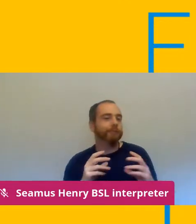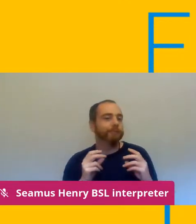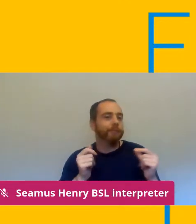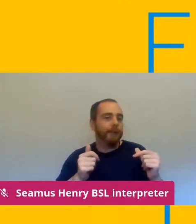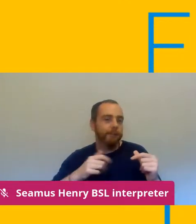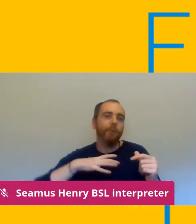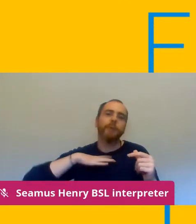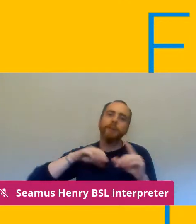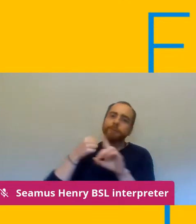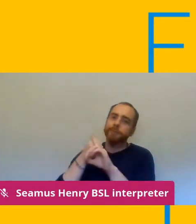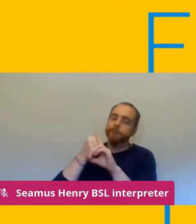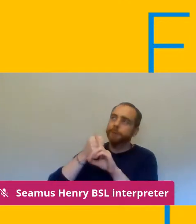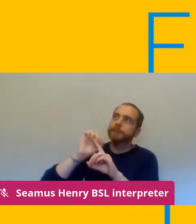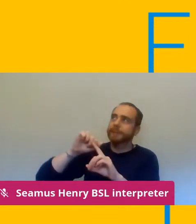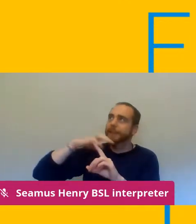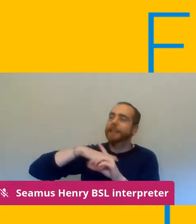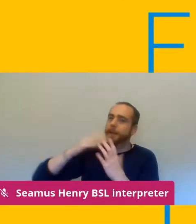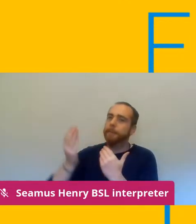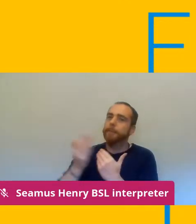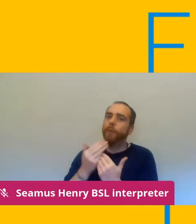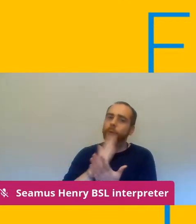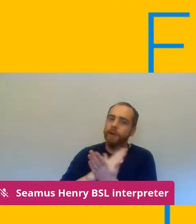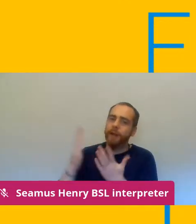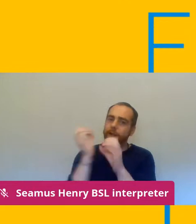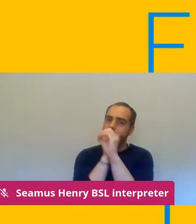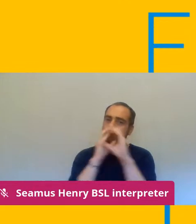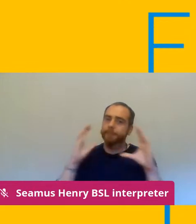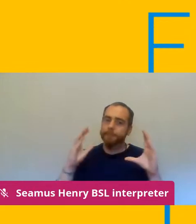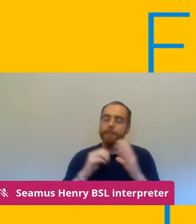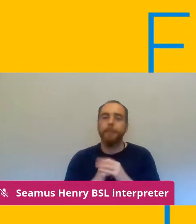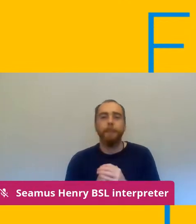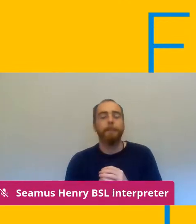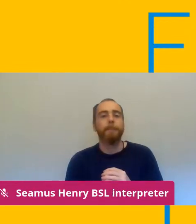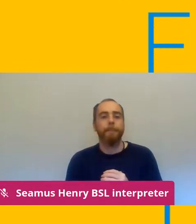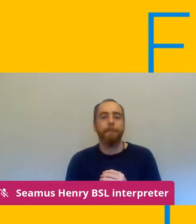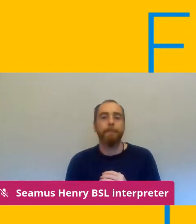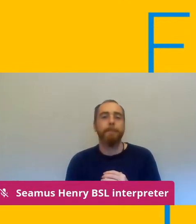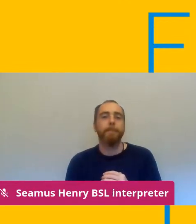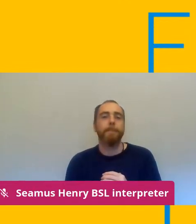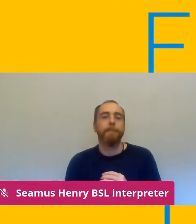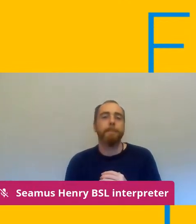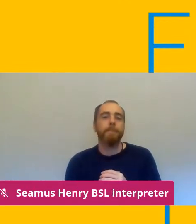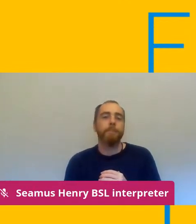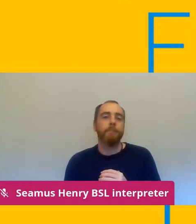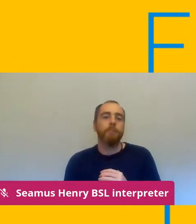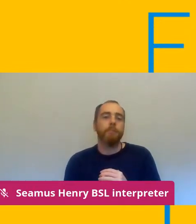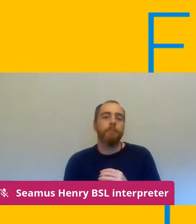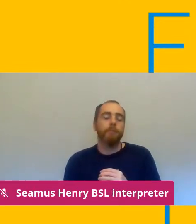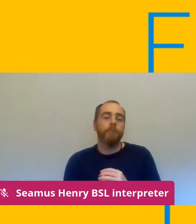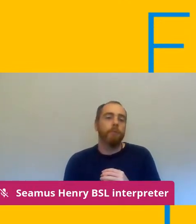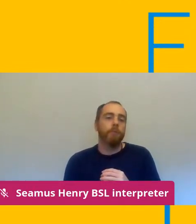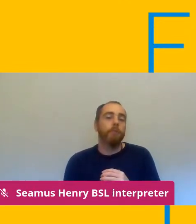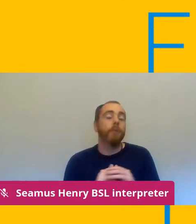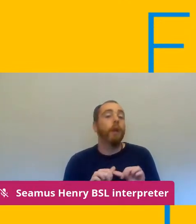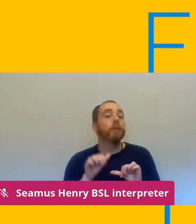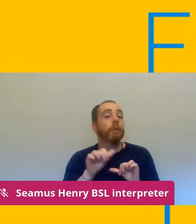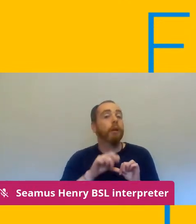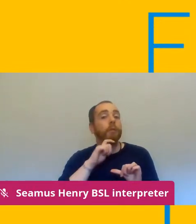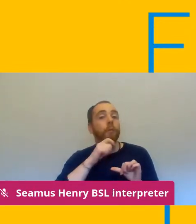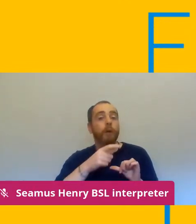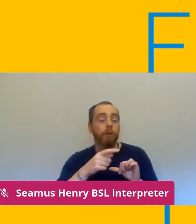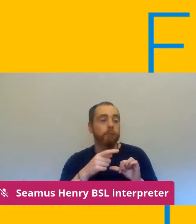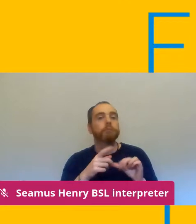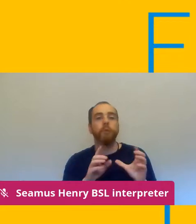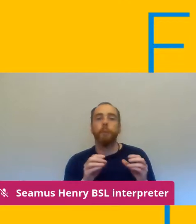and then we lead up into what we would call a series of different actions that branches